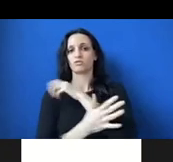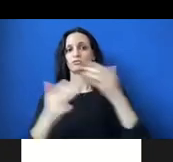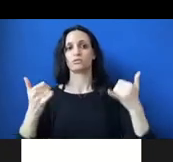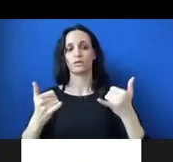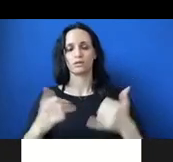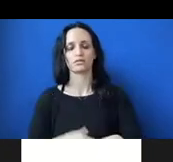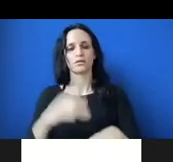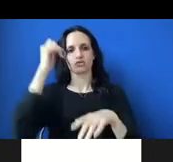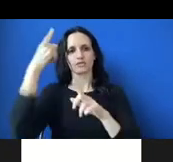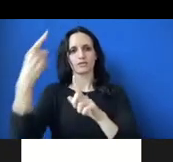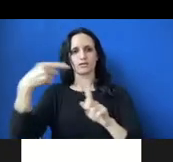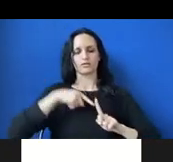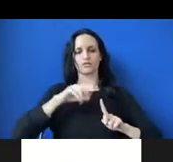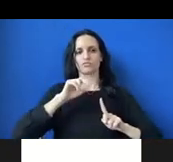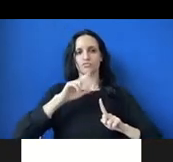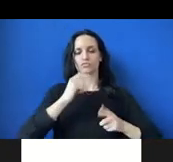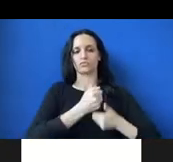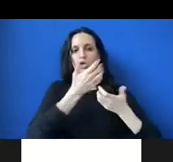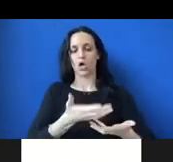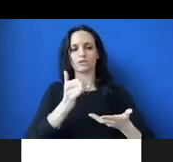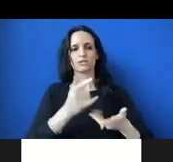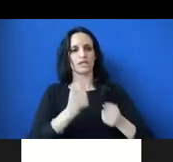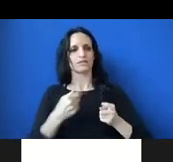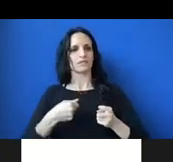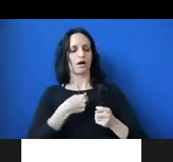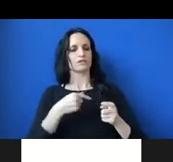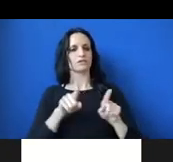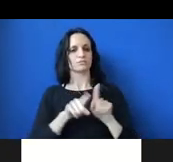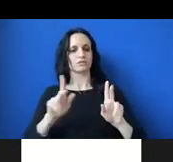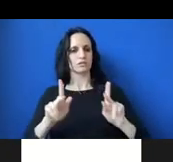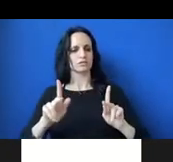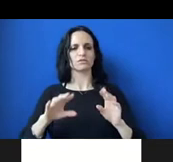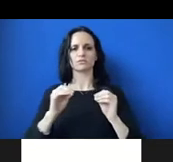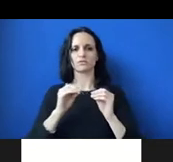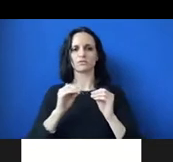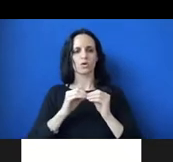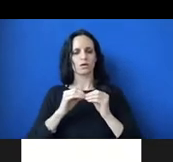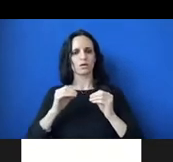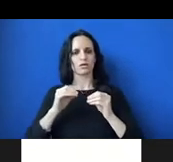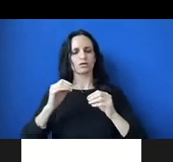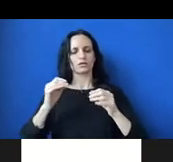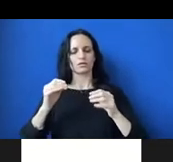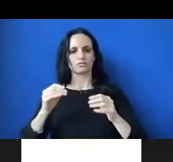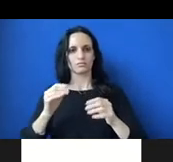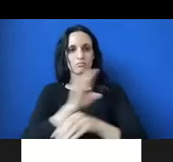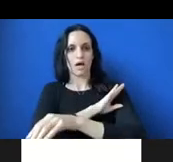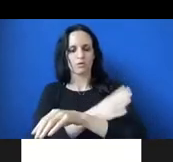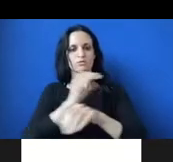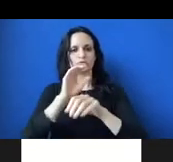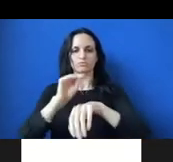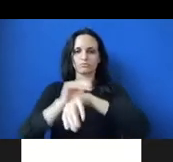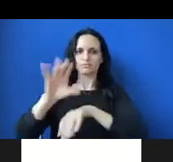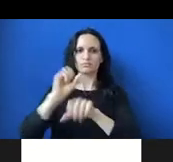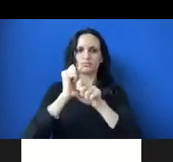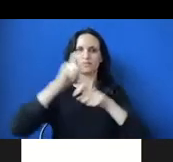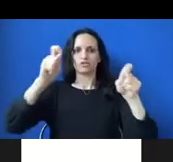root cause of inequality gives us as citizens, more agency to make social change and create a more fair and loving world that we all wish to